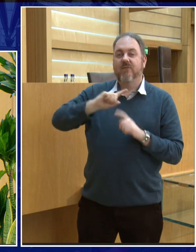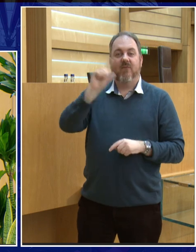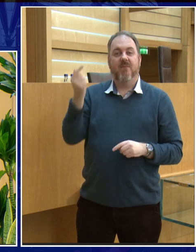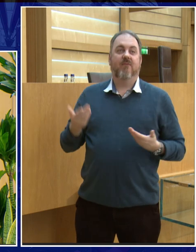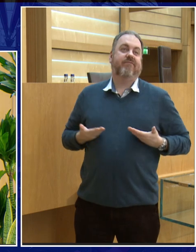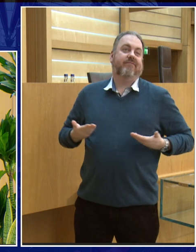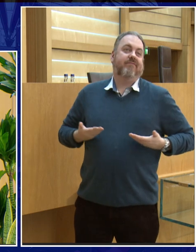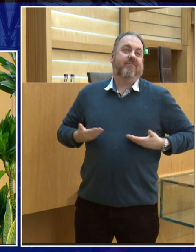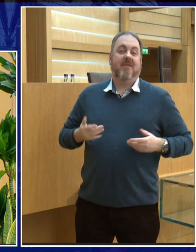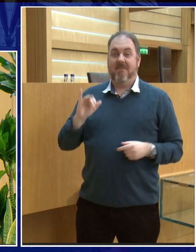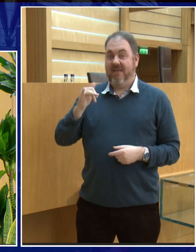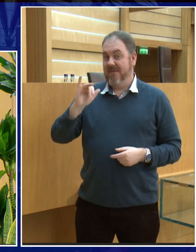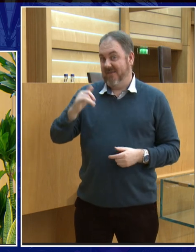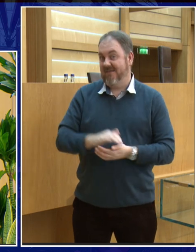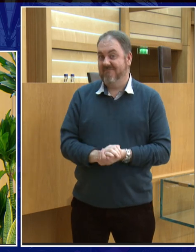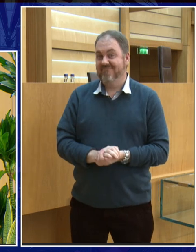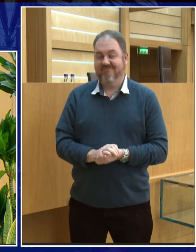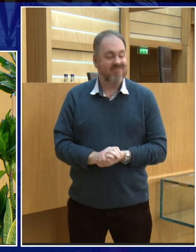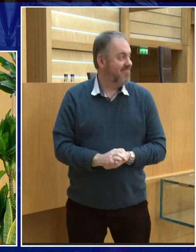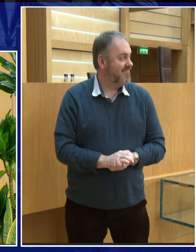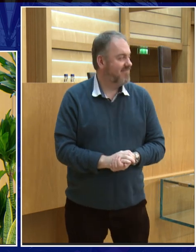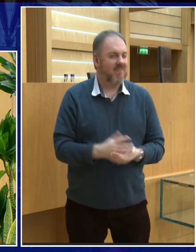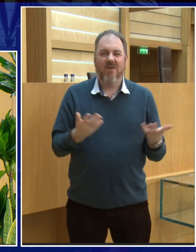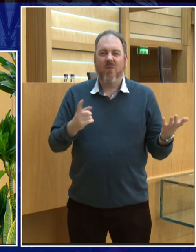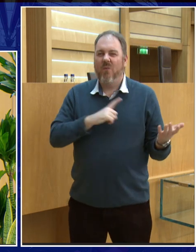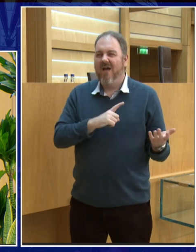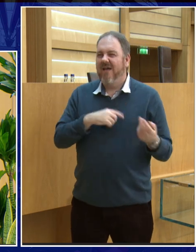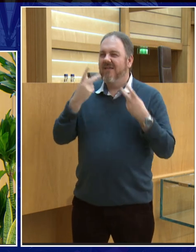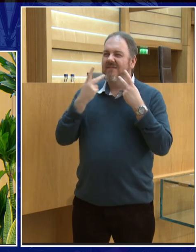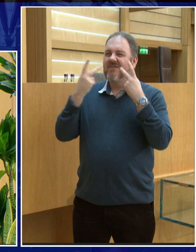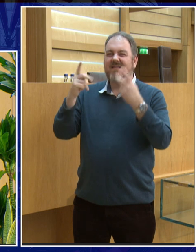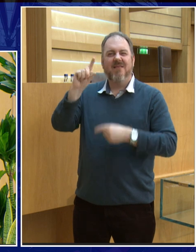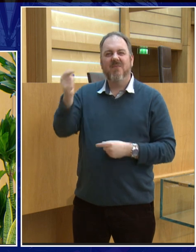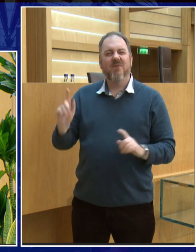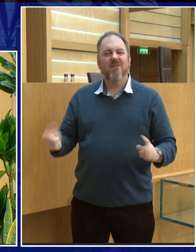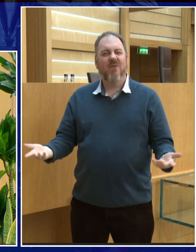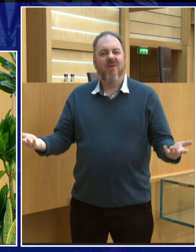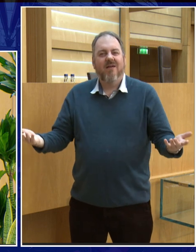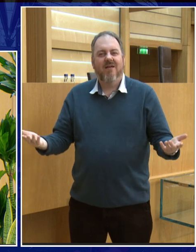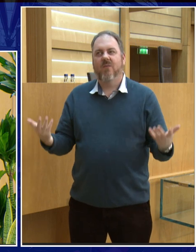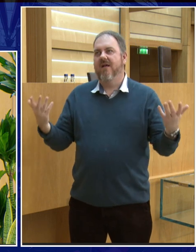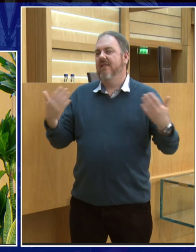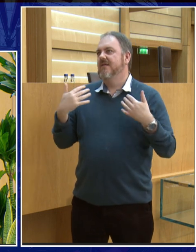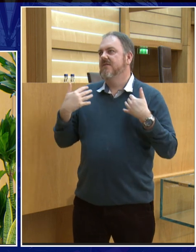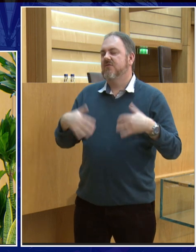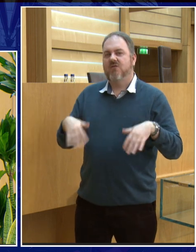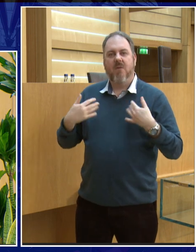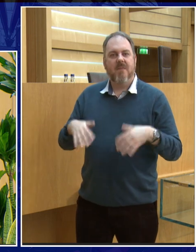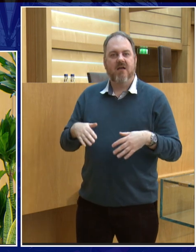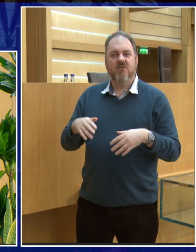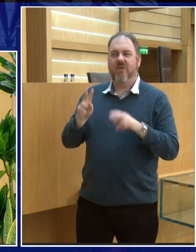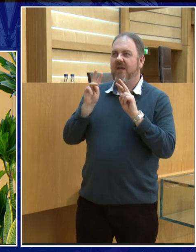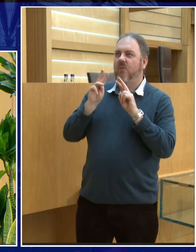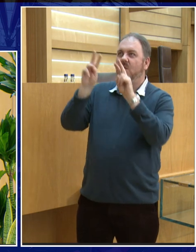think there is a future for all of us out there and why go to the moon? there's so many things we can do out there I mean there's a great astronomy to be done on the moon